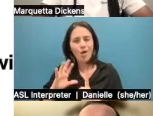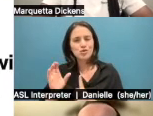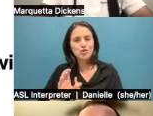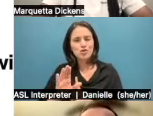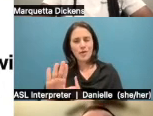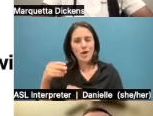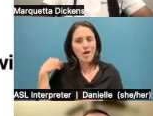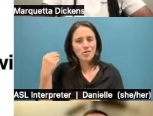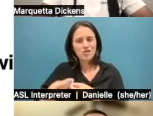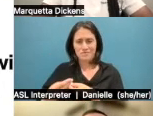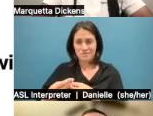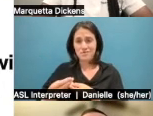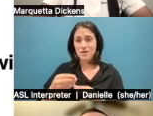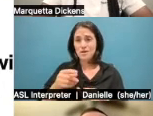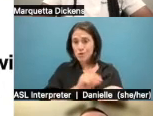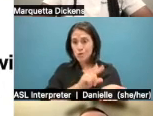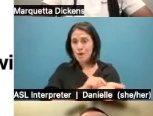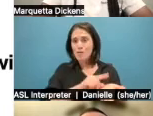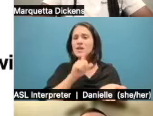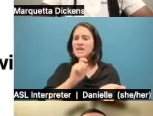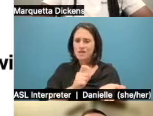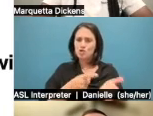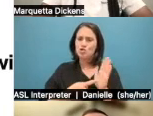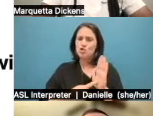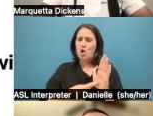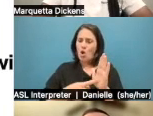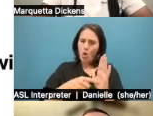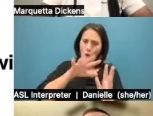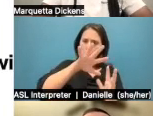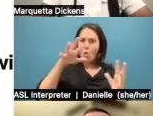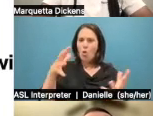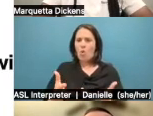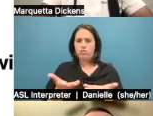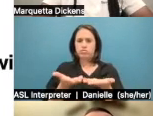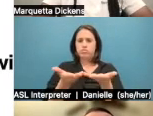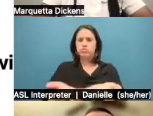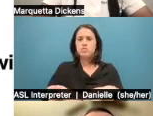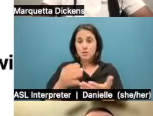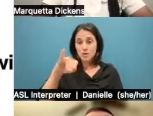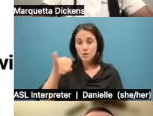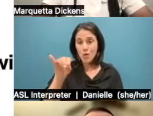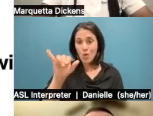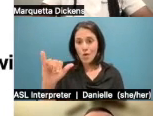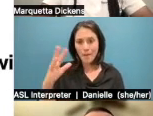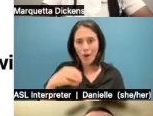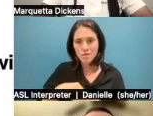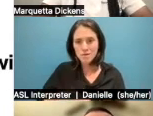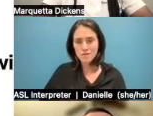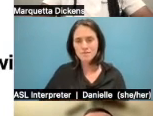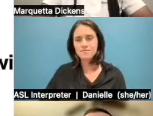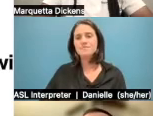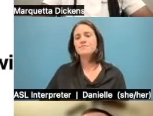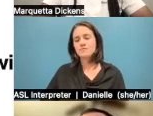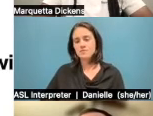that holistic story. And I think joy is, is a big part of that. Great. Wonderful. Thank you.